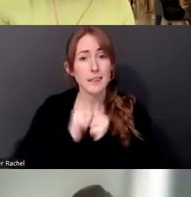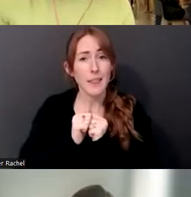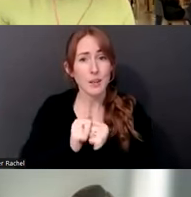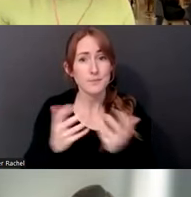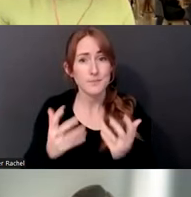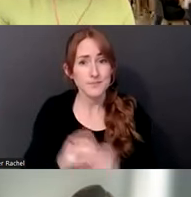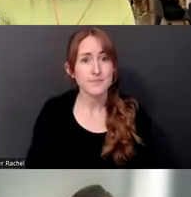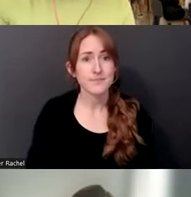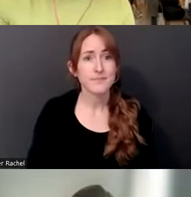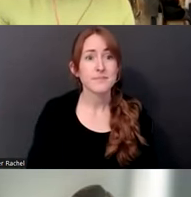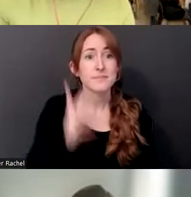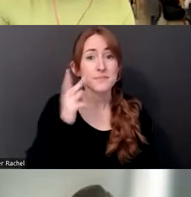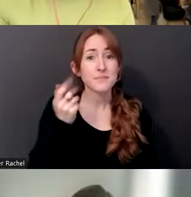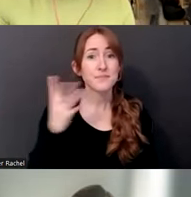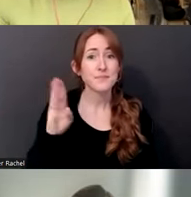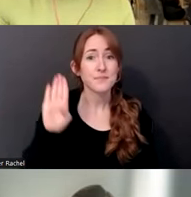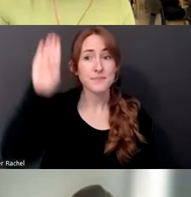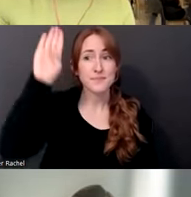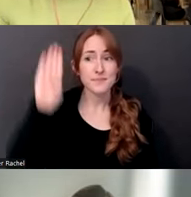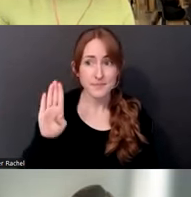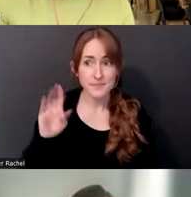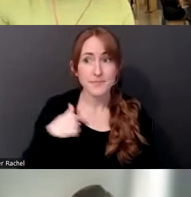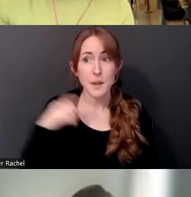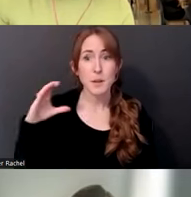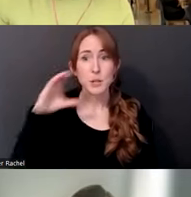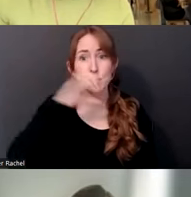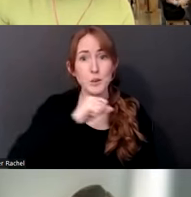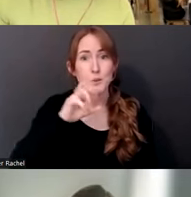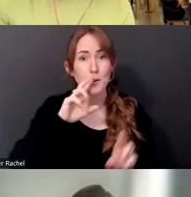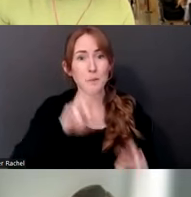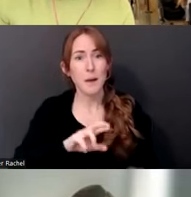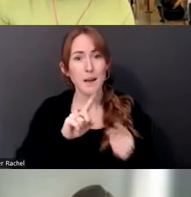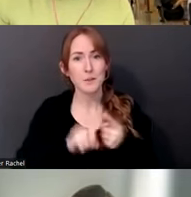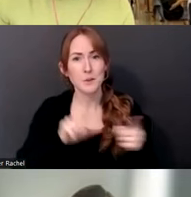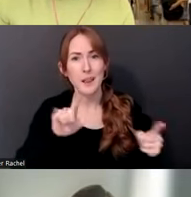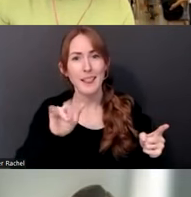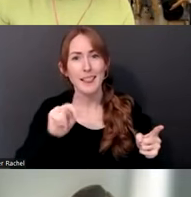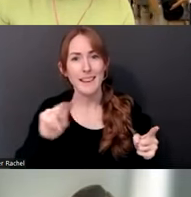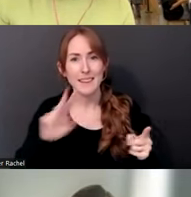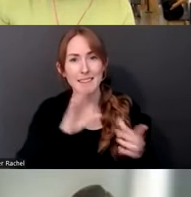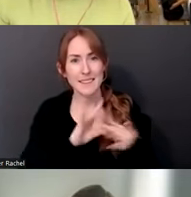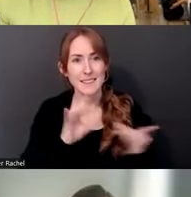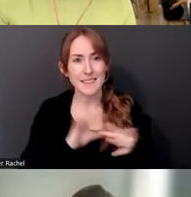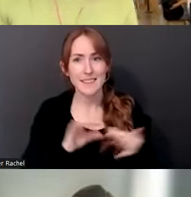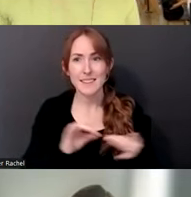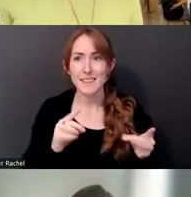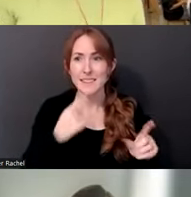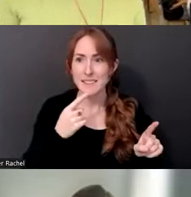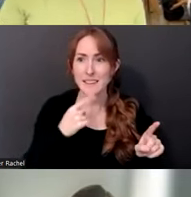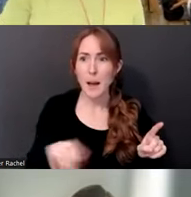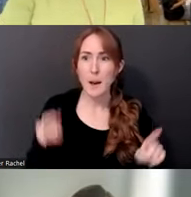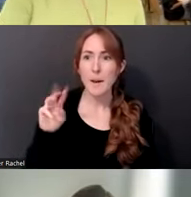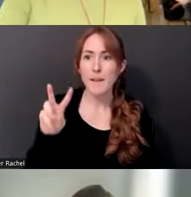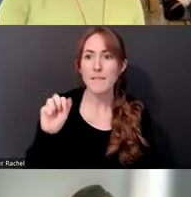I saw a couple of hands raised here pretty quick, so I'm going to assume that it's a response to what you said. Uh, let's go, Valeria and then Walter.